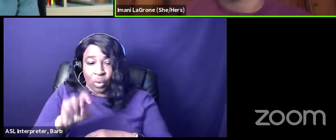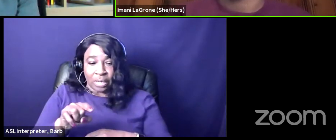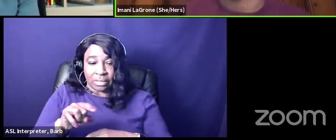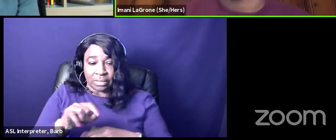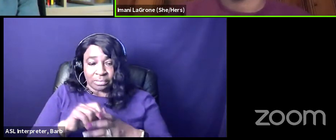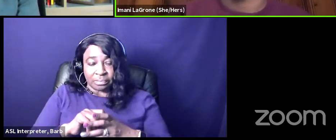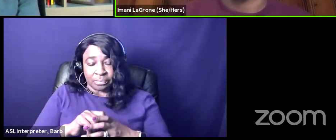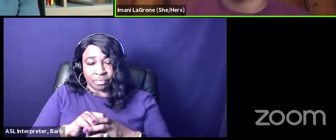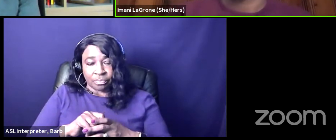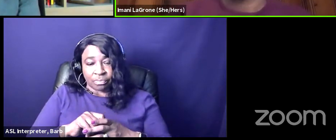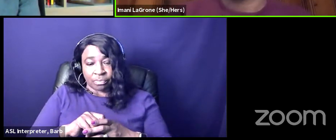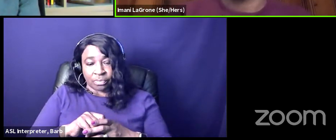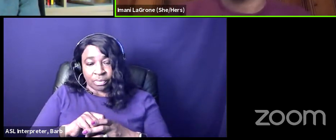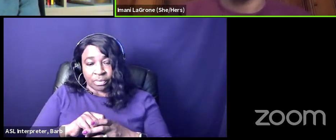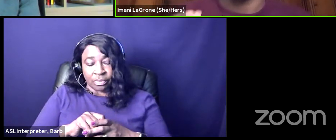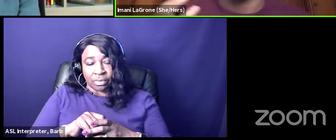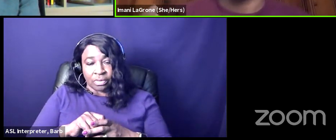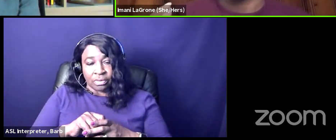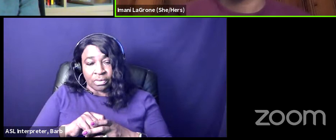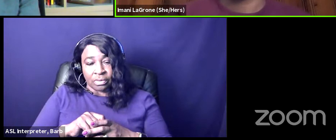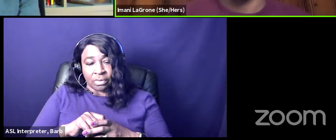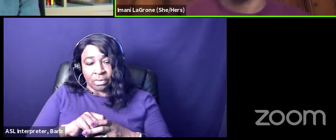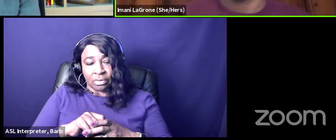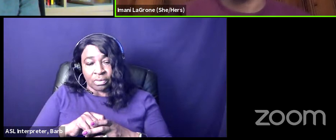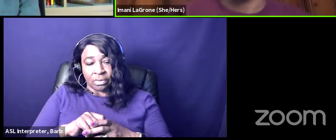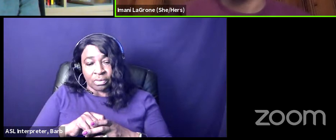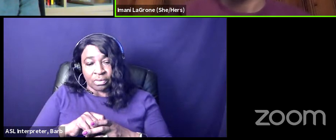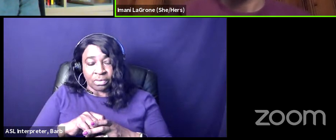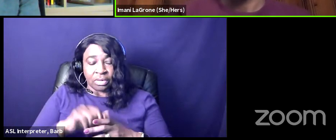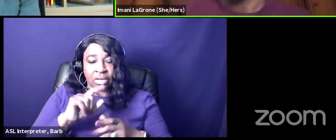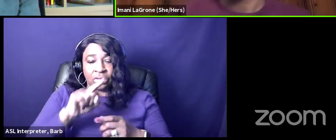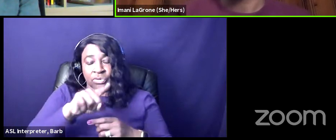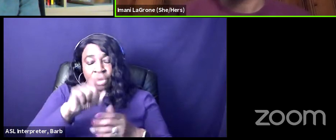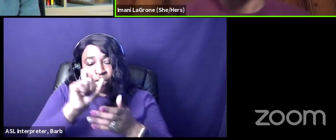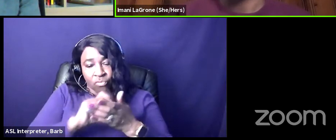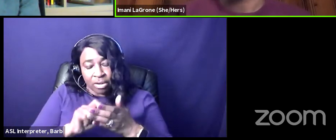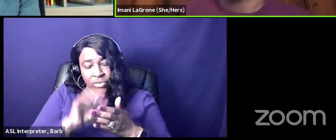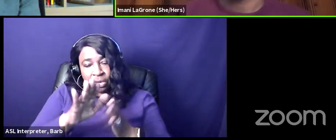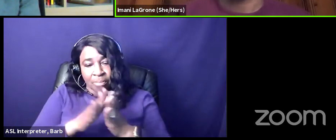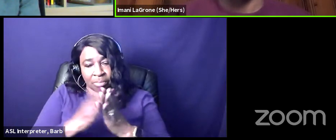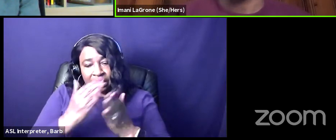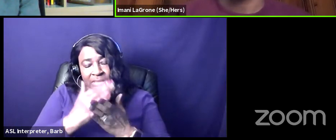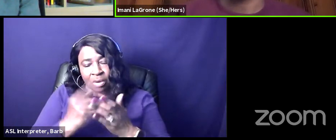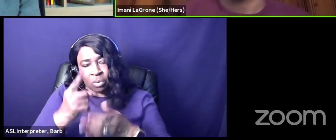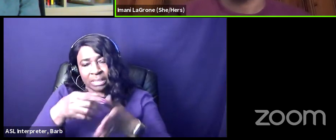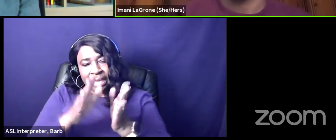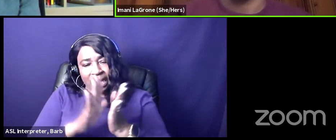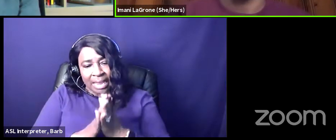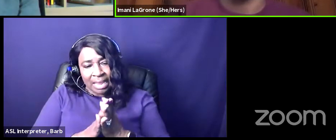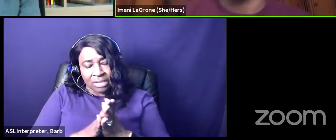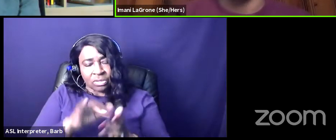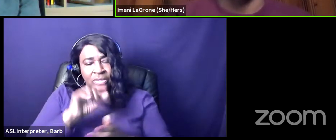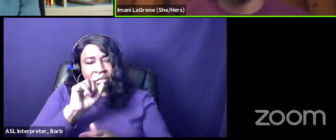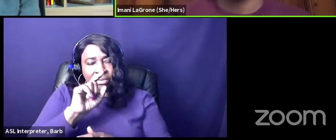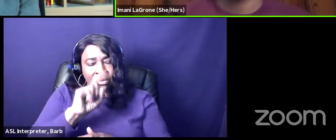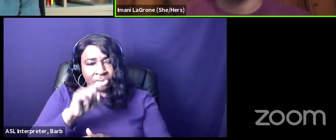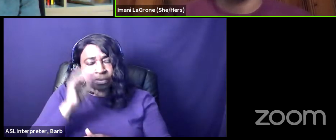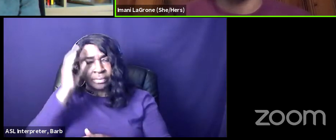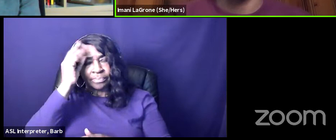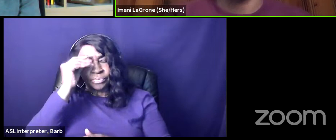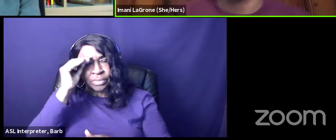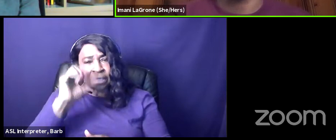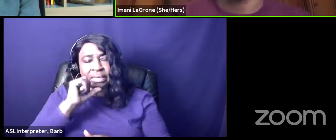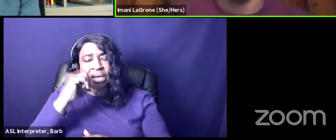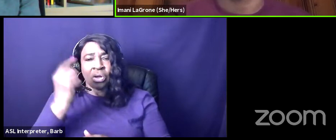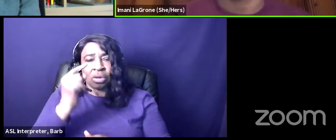logistical question in regards to how you were thinking through writing your book um someone's asking were you cognizant that not only black people